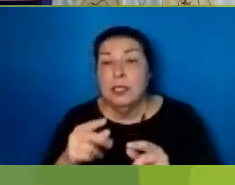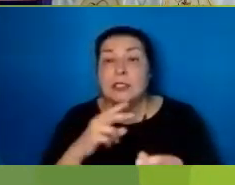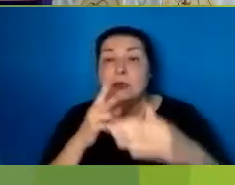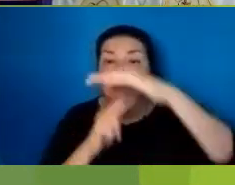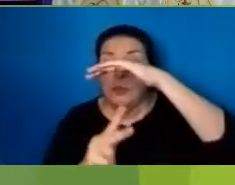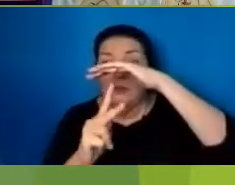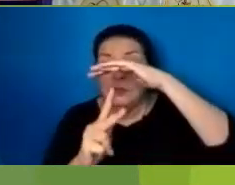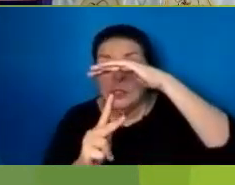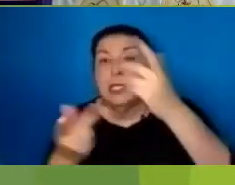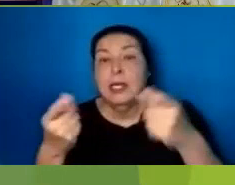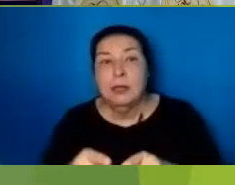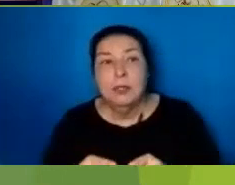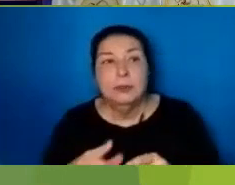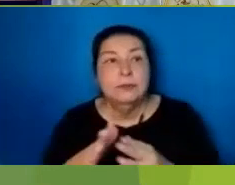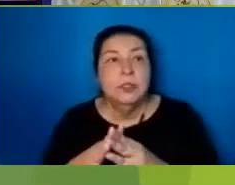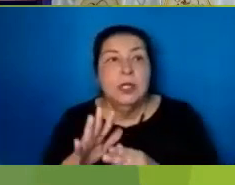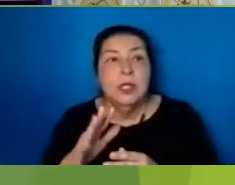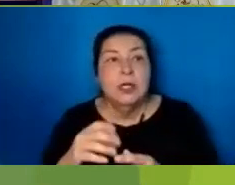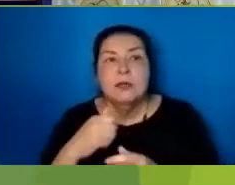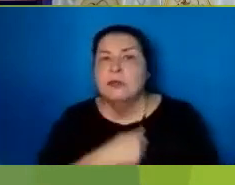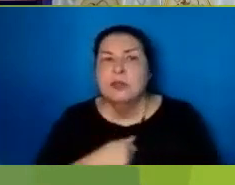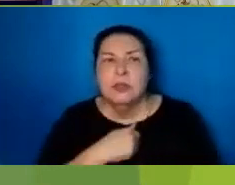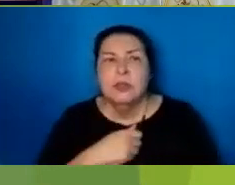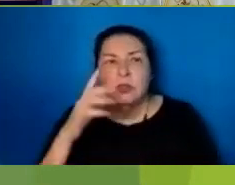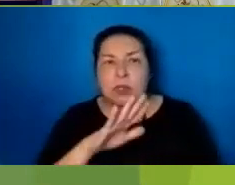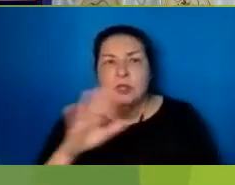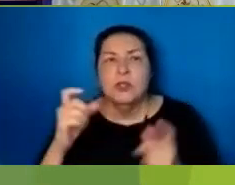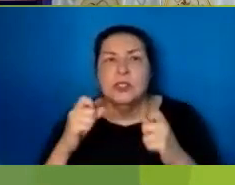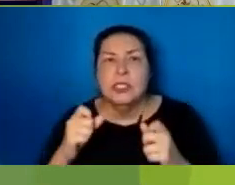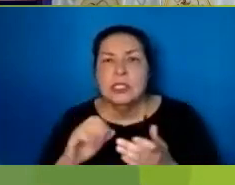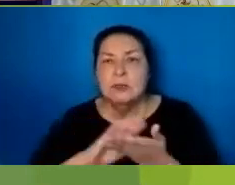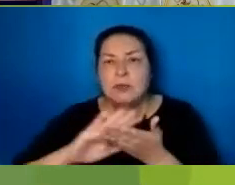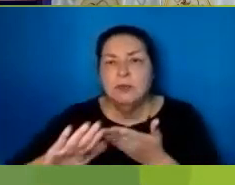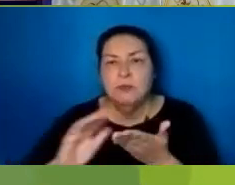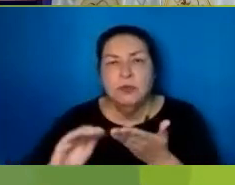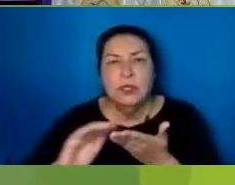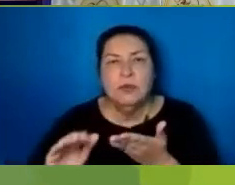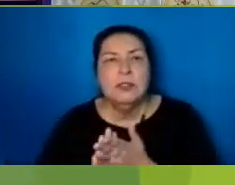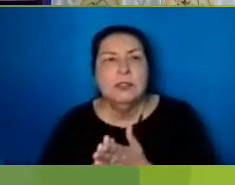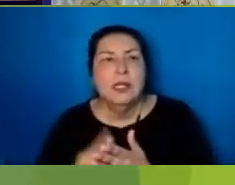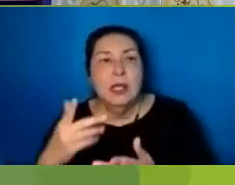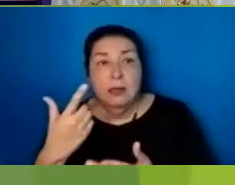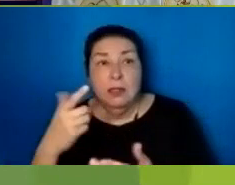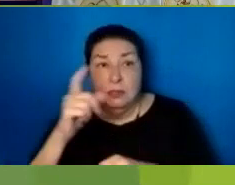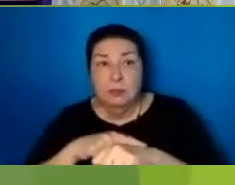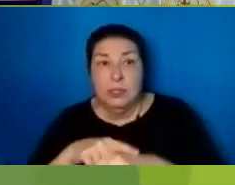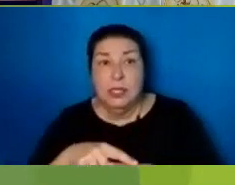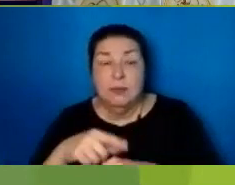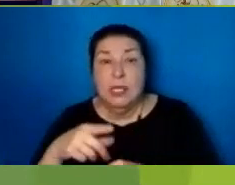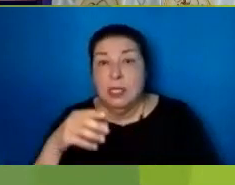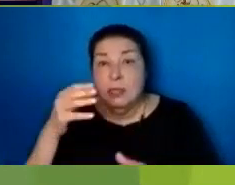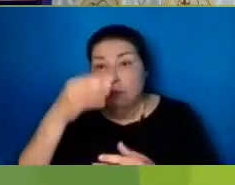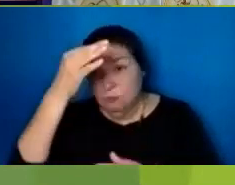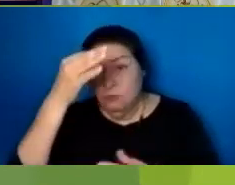That your sins may be blotted out That times of refreshing May come from the presence of the Lord And that he may send The